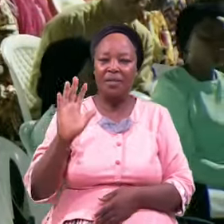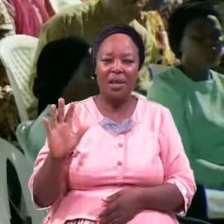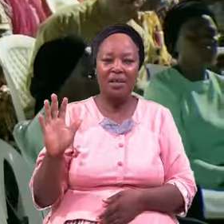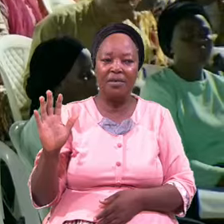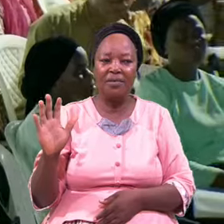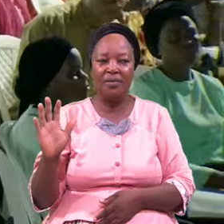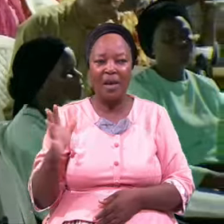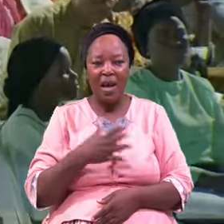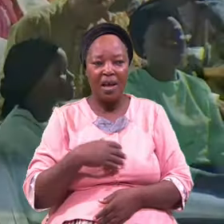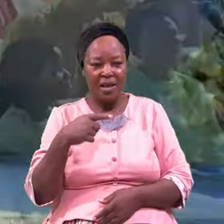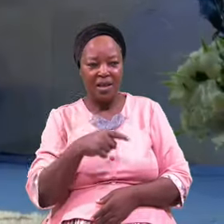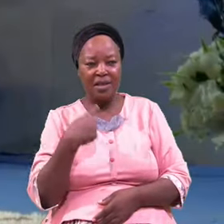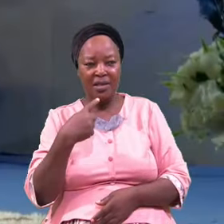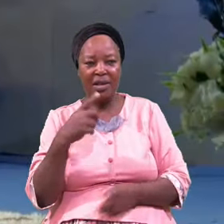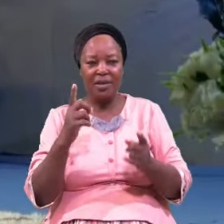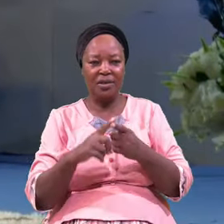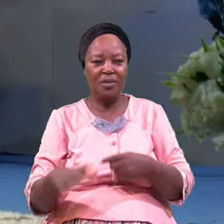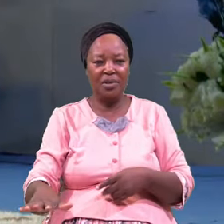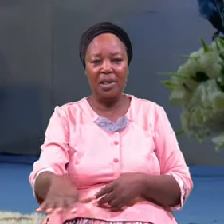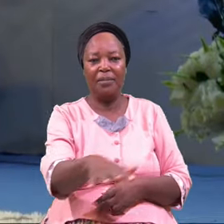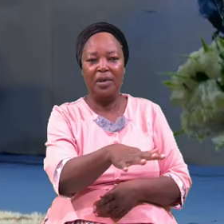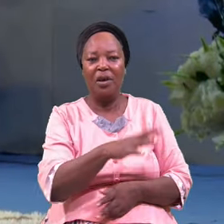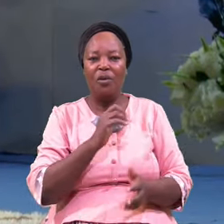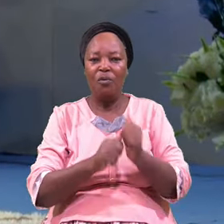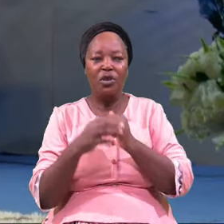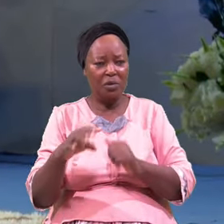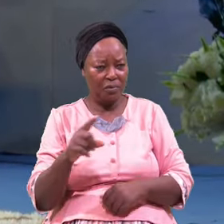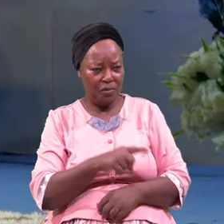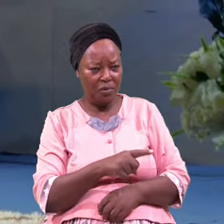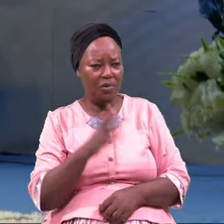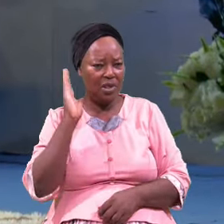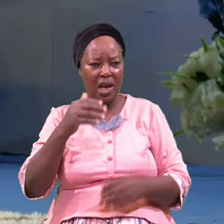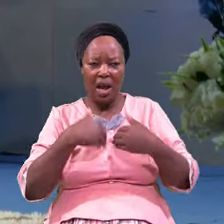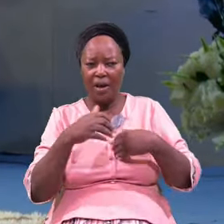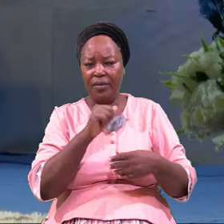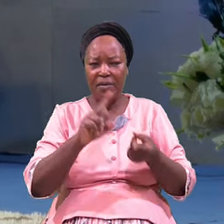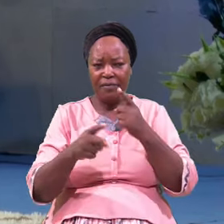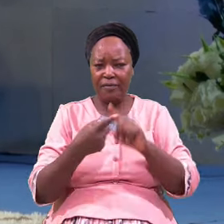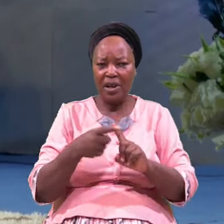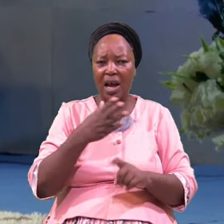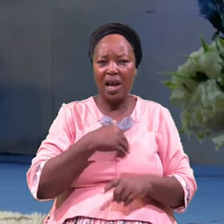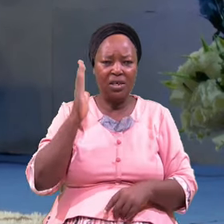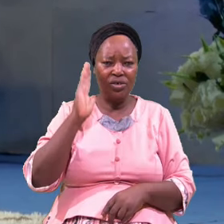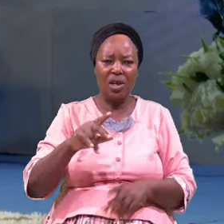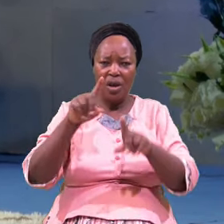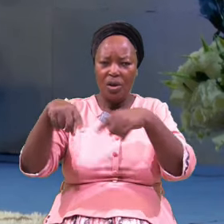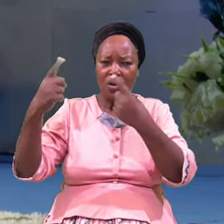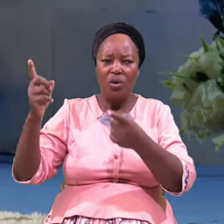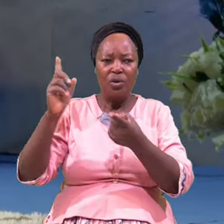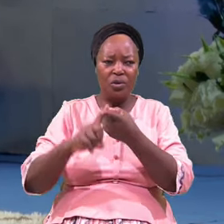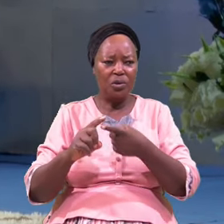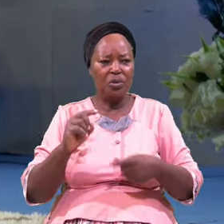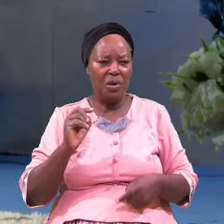And He Said Unto Them Which Of You Shall Have A Friend And Shall Go Unto